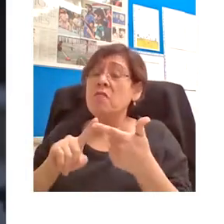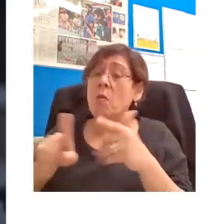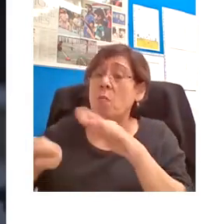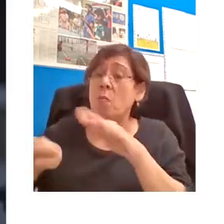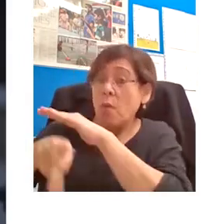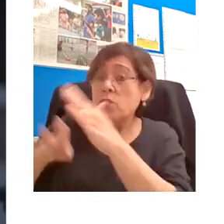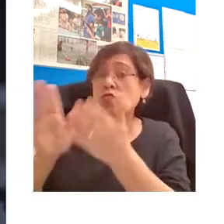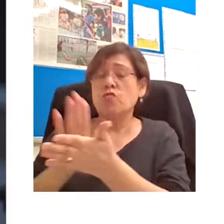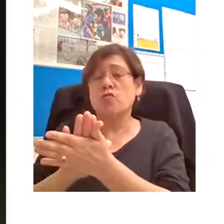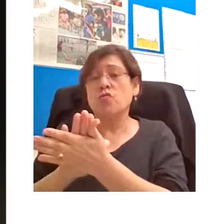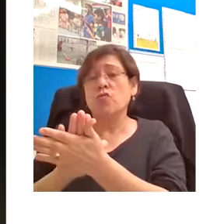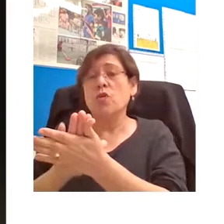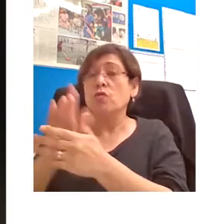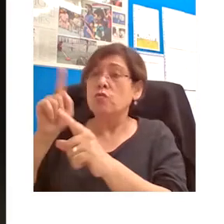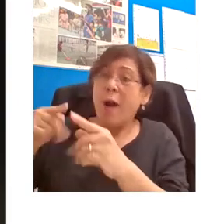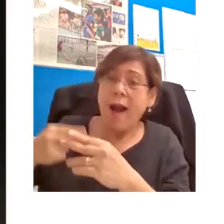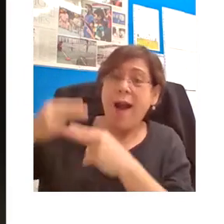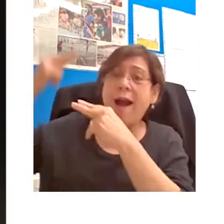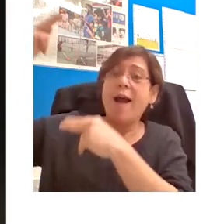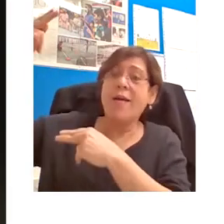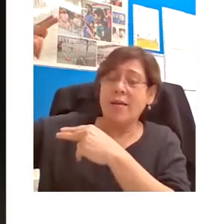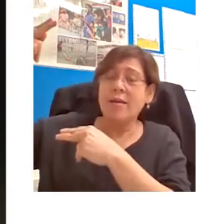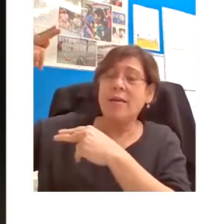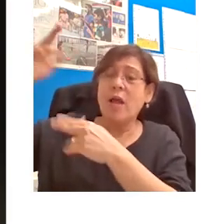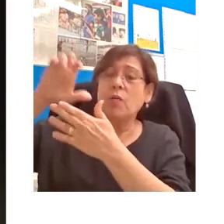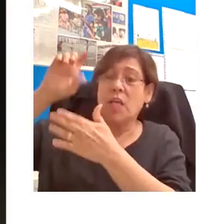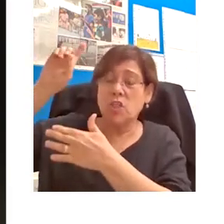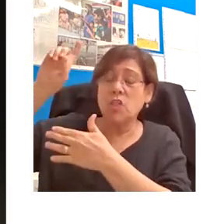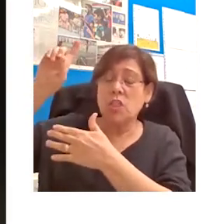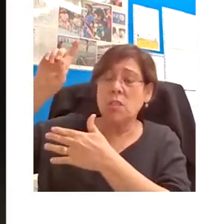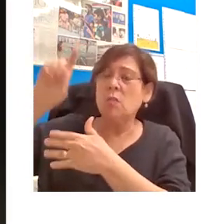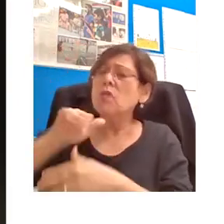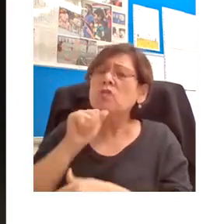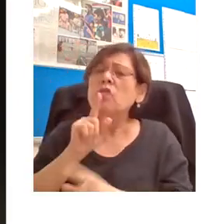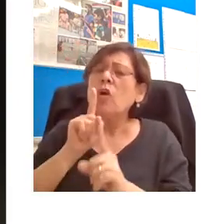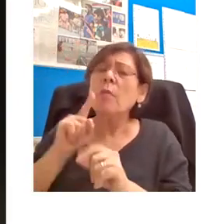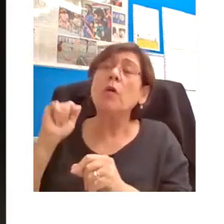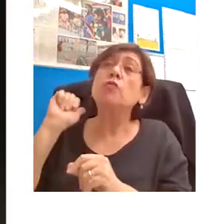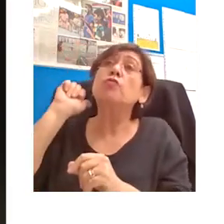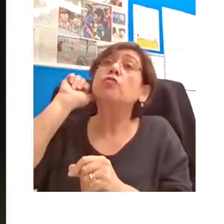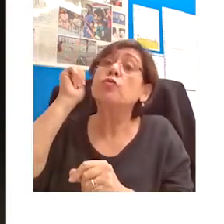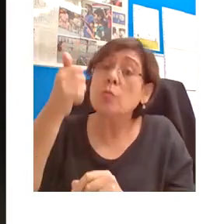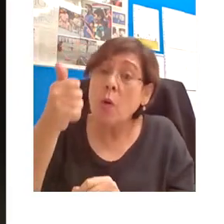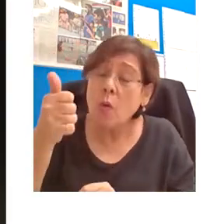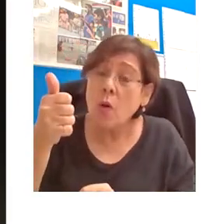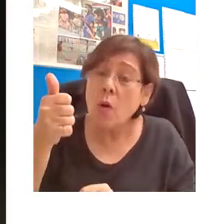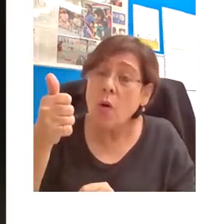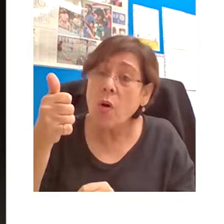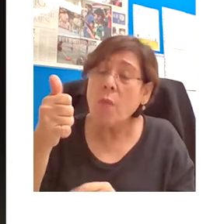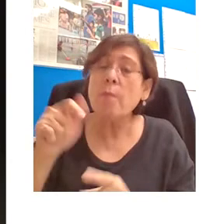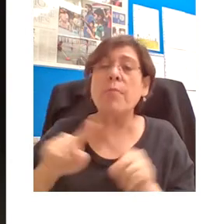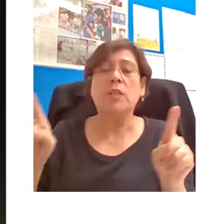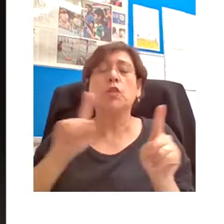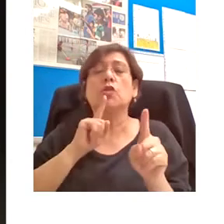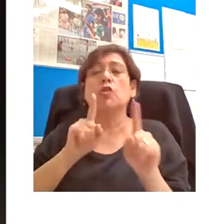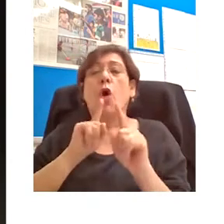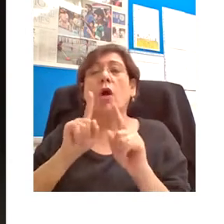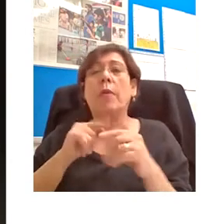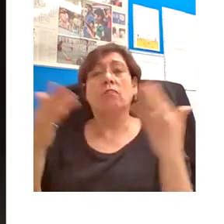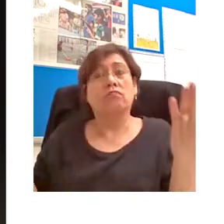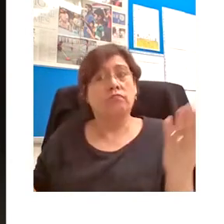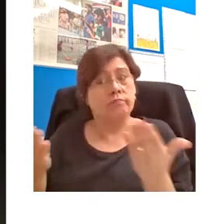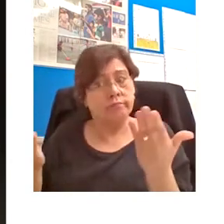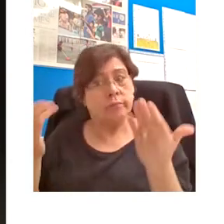to taught postgraduate. We're not talking about tomorrow's technology for the most part, we're talking about technology which is already well